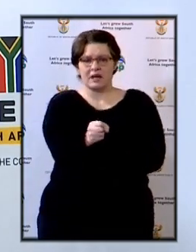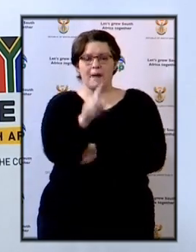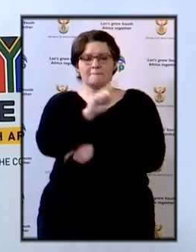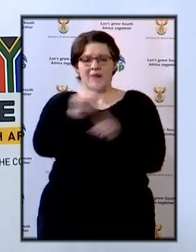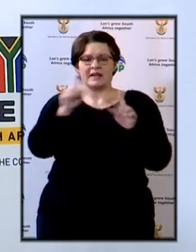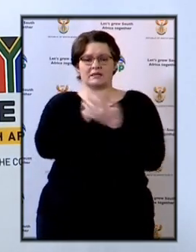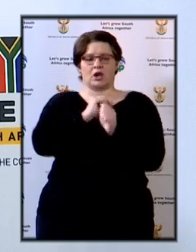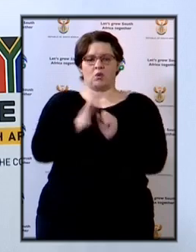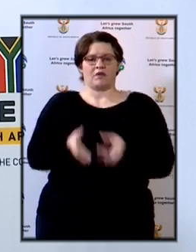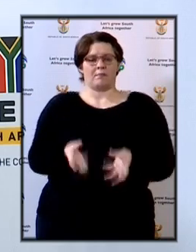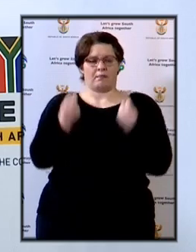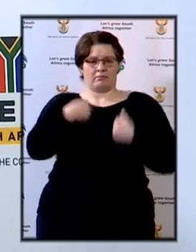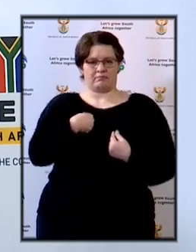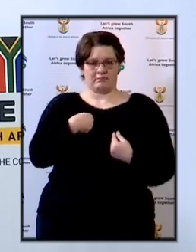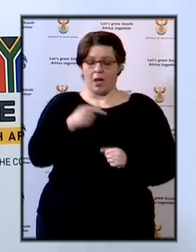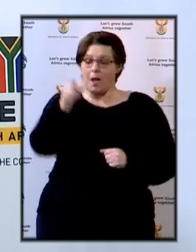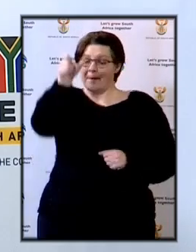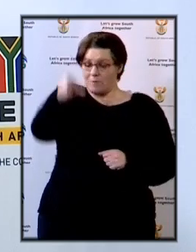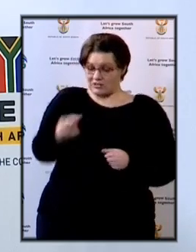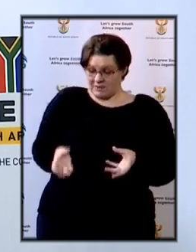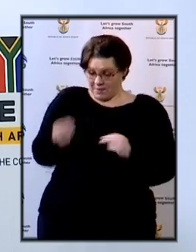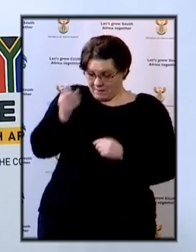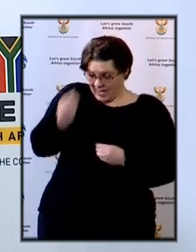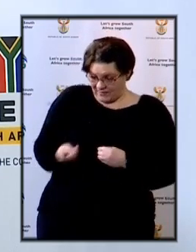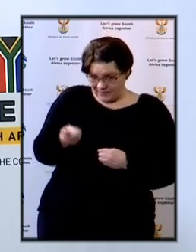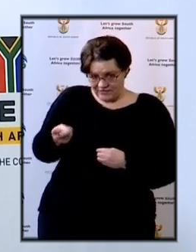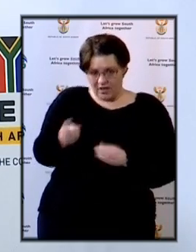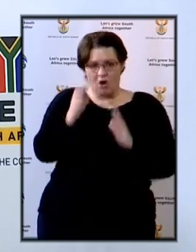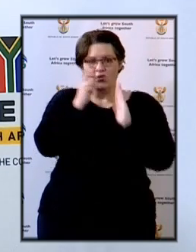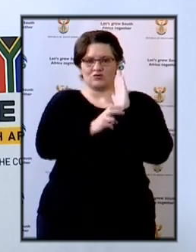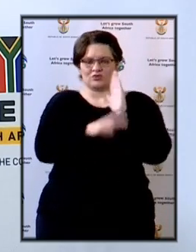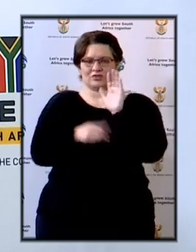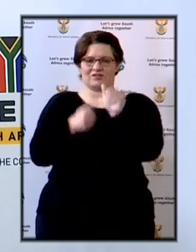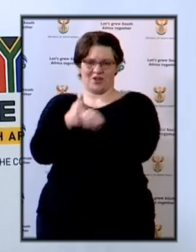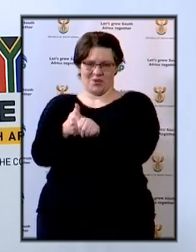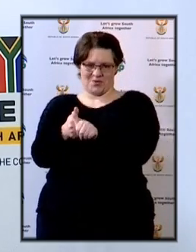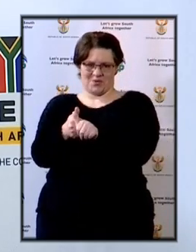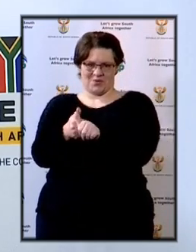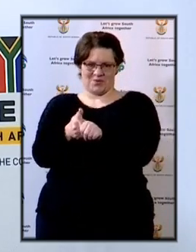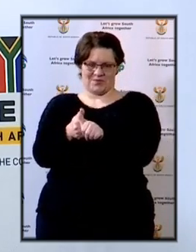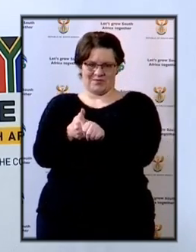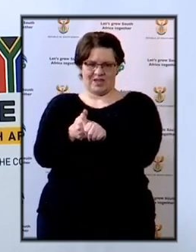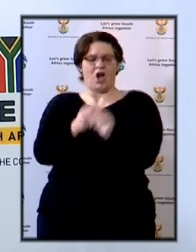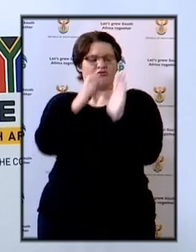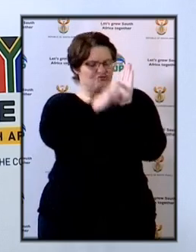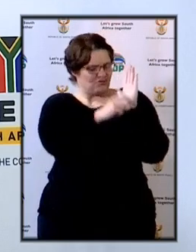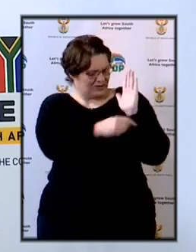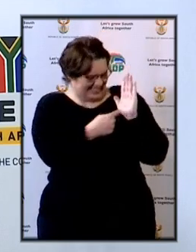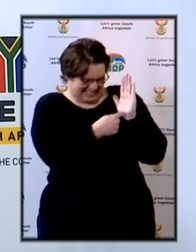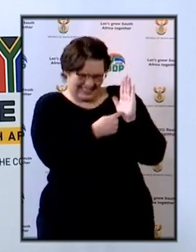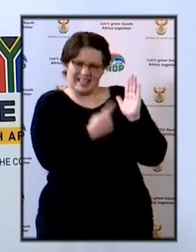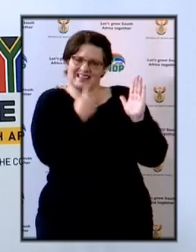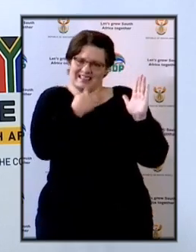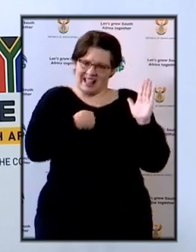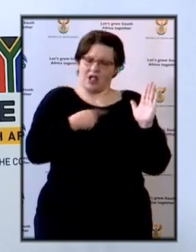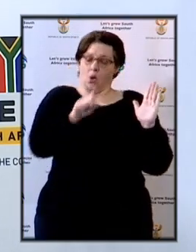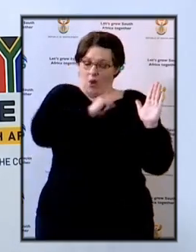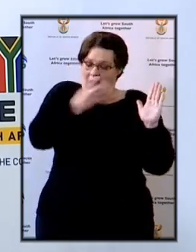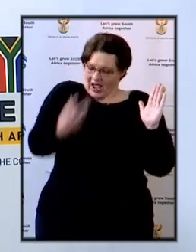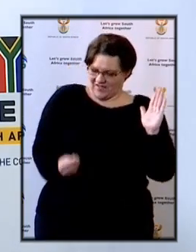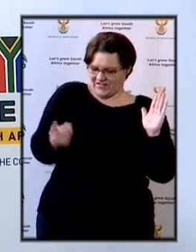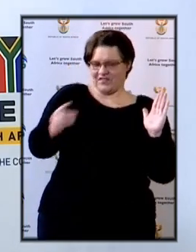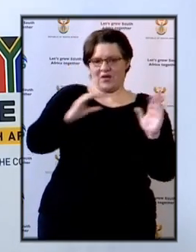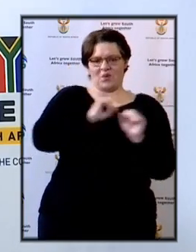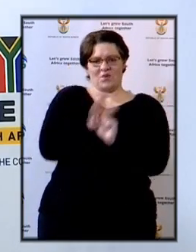arrangements that whoever is affected by COVID need to be handled in a particular way. you will